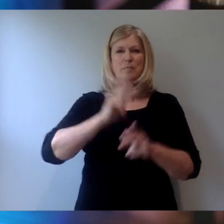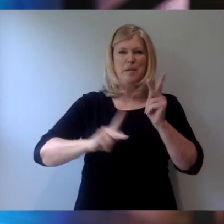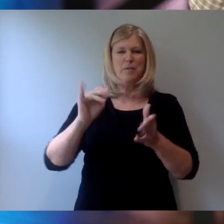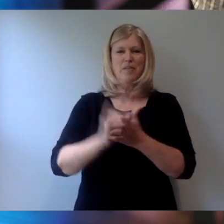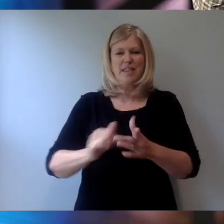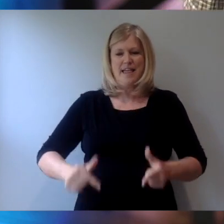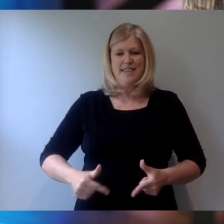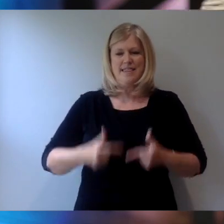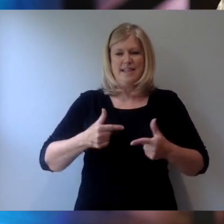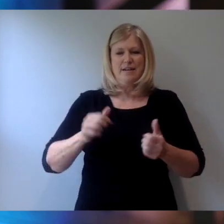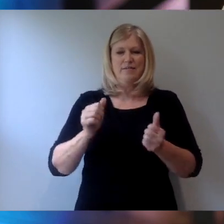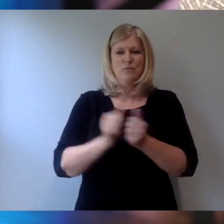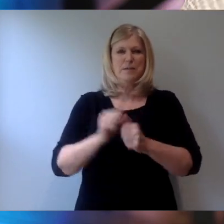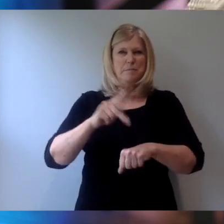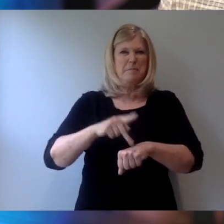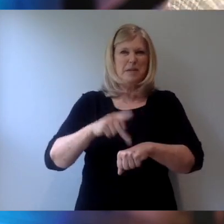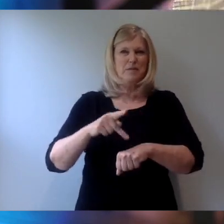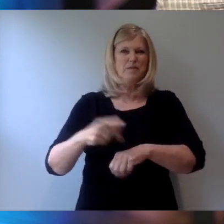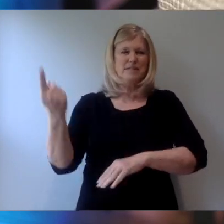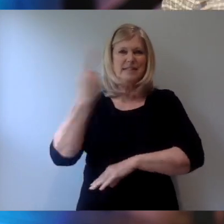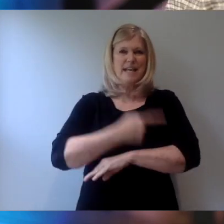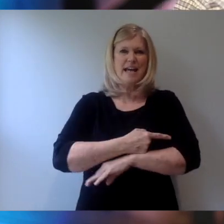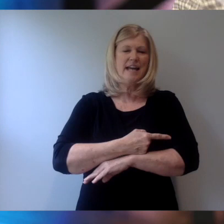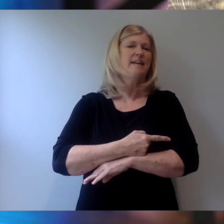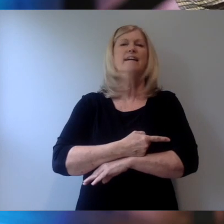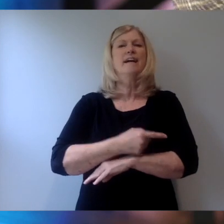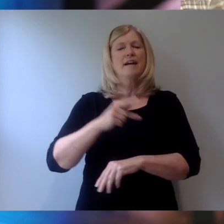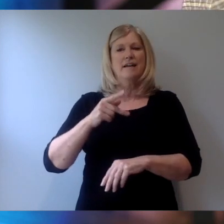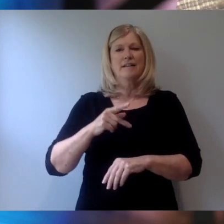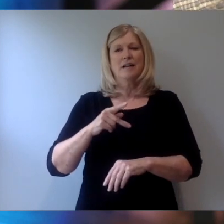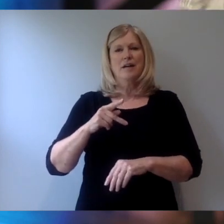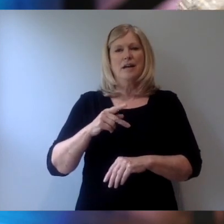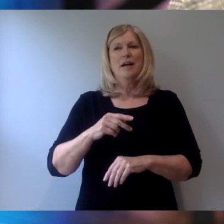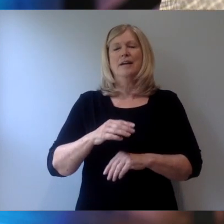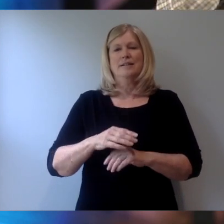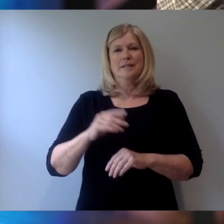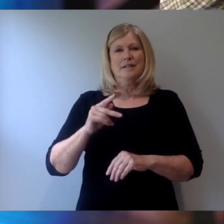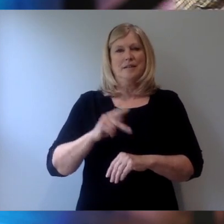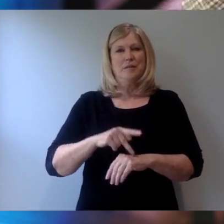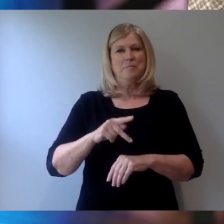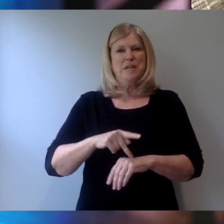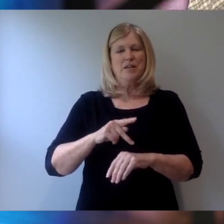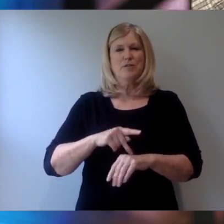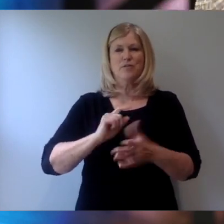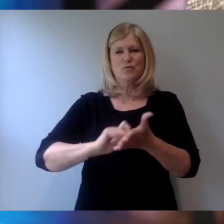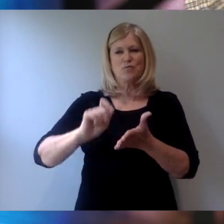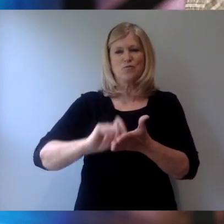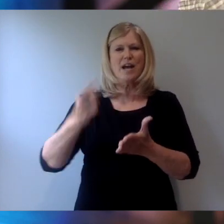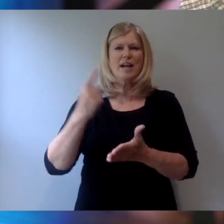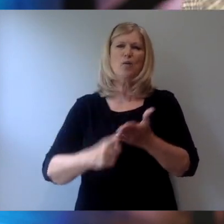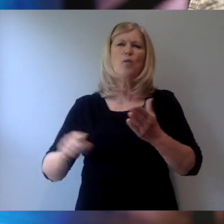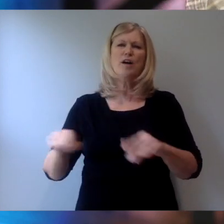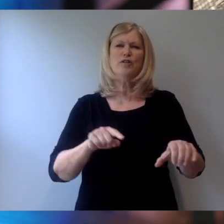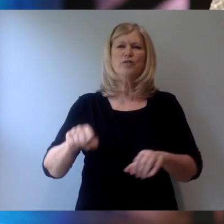that Peter's got in mind when these words flow out by inspiration of the Spirit himself, what do you think